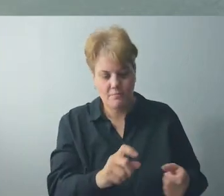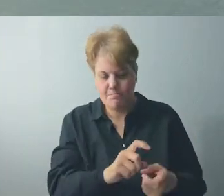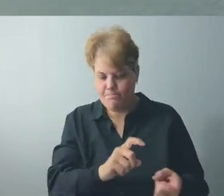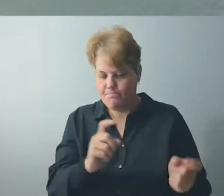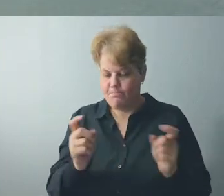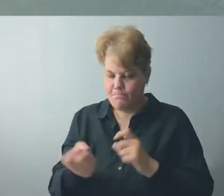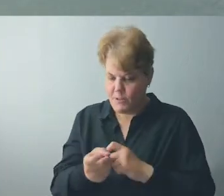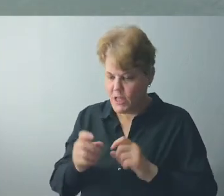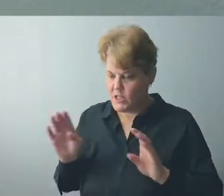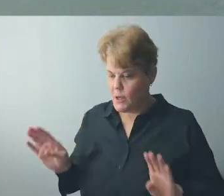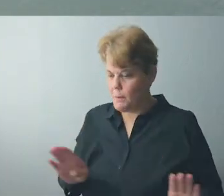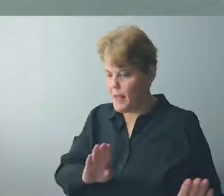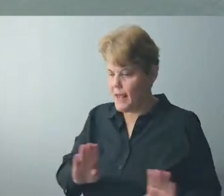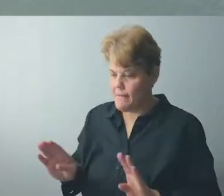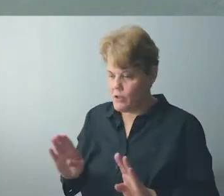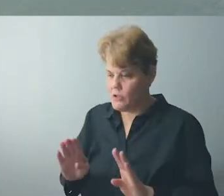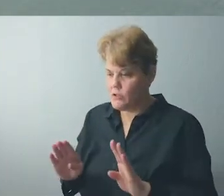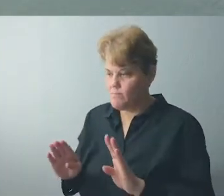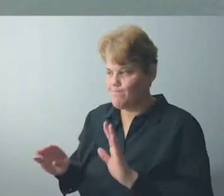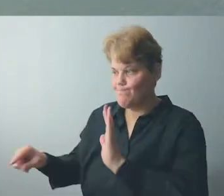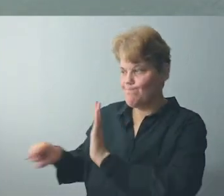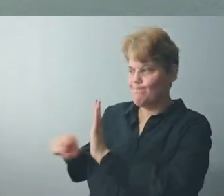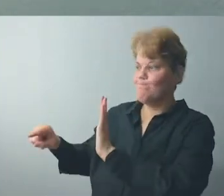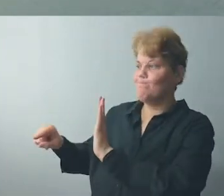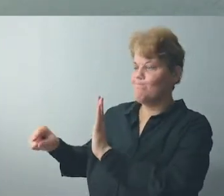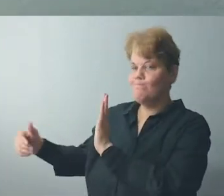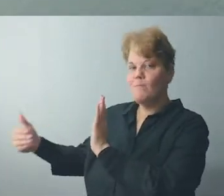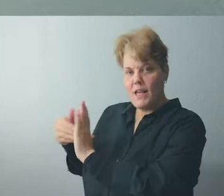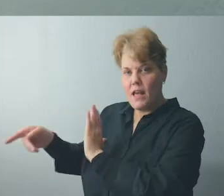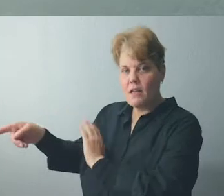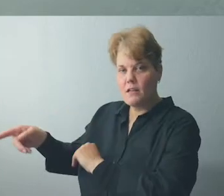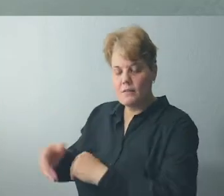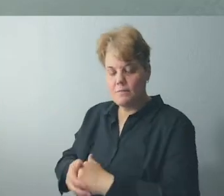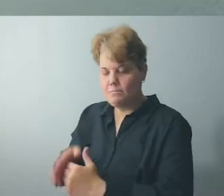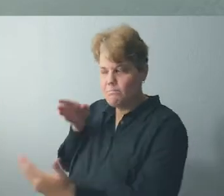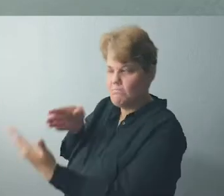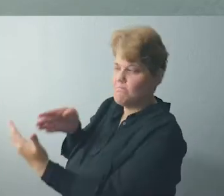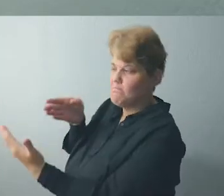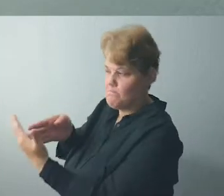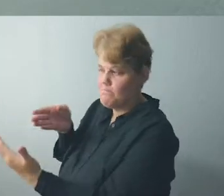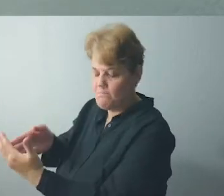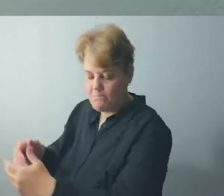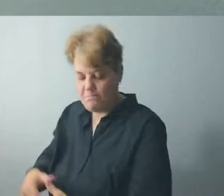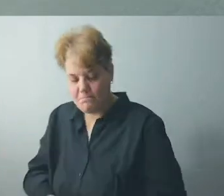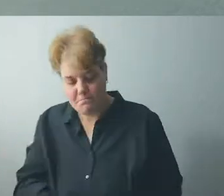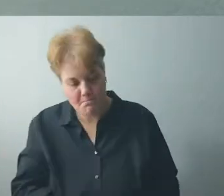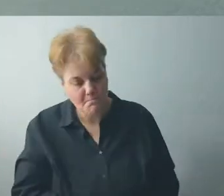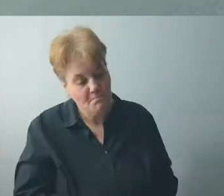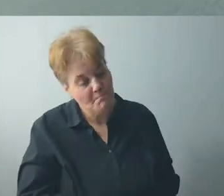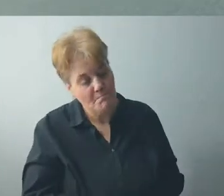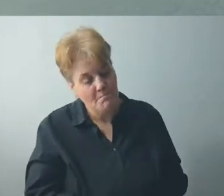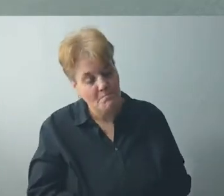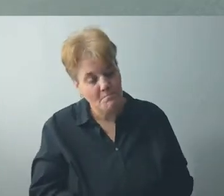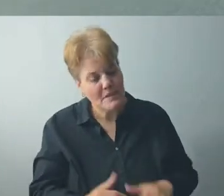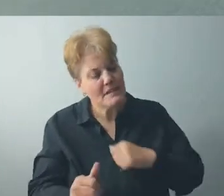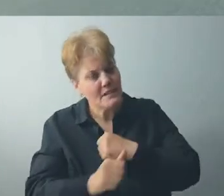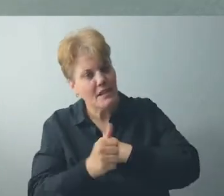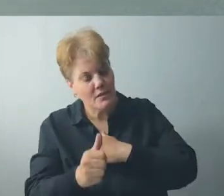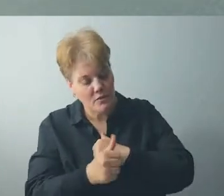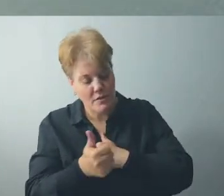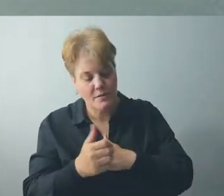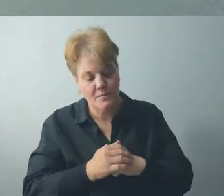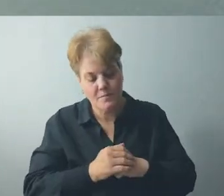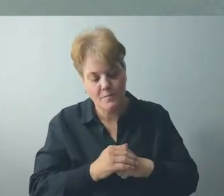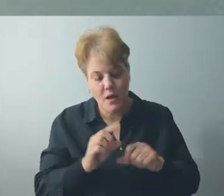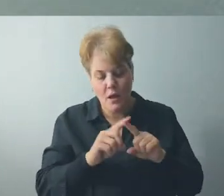and that can be bad. So I want to use the word prejudice in a different way that our minds might currently be thinking. For